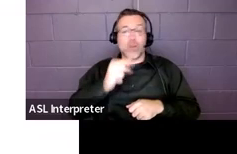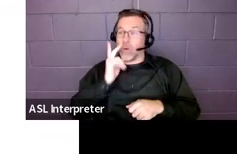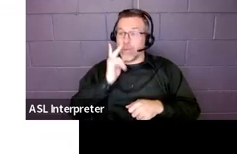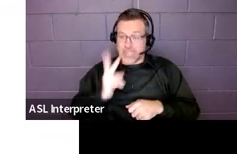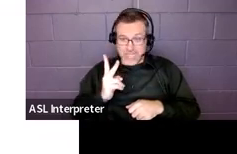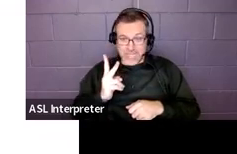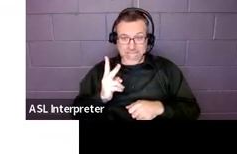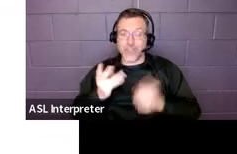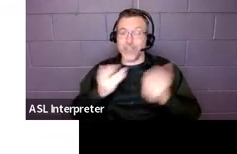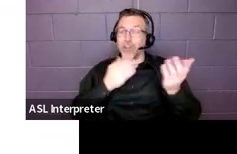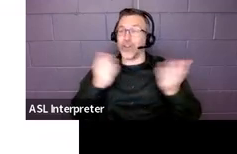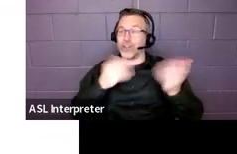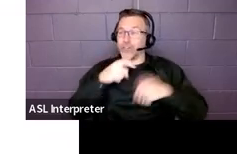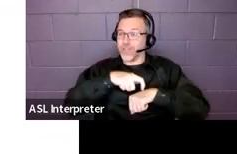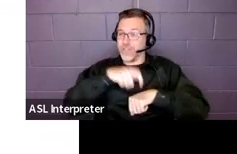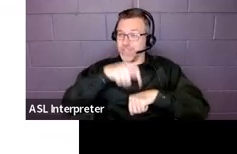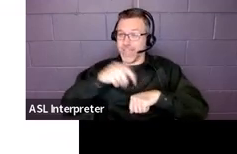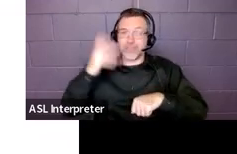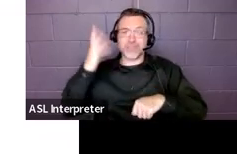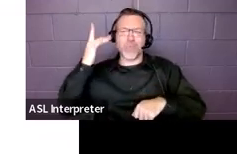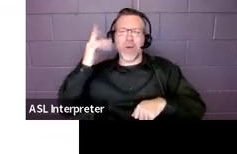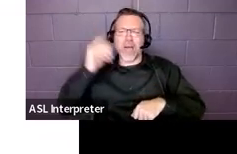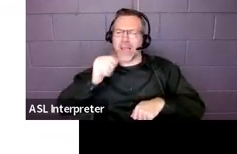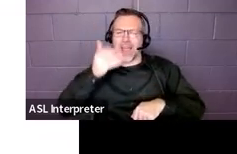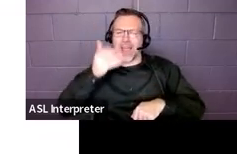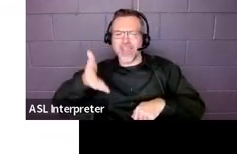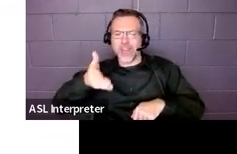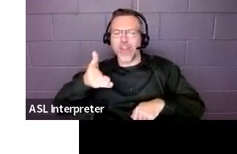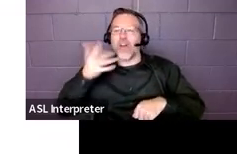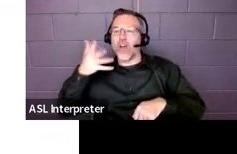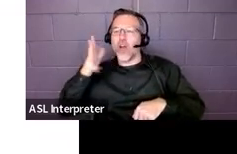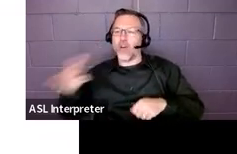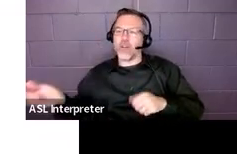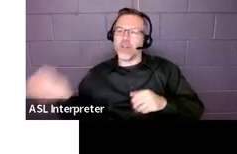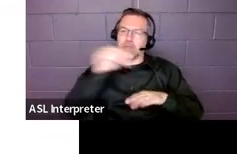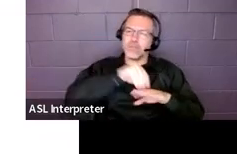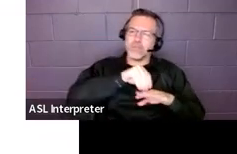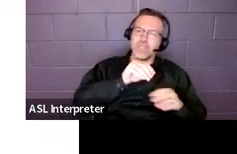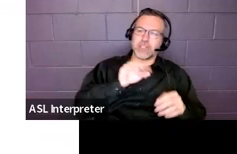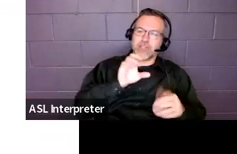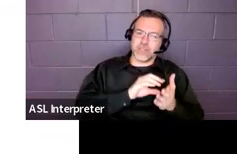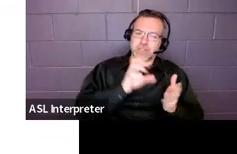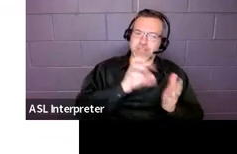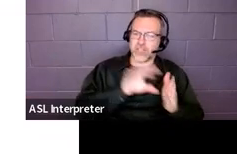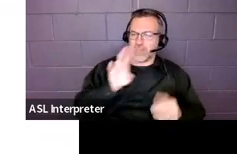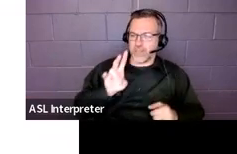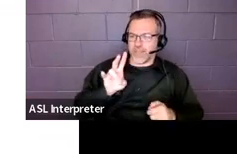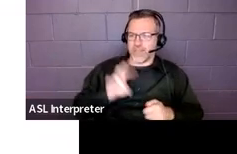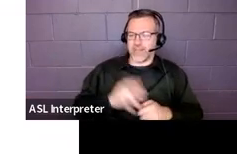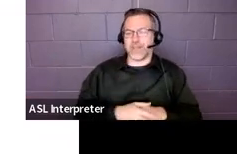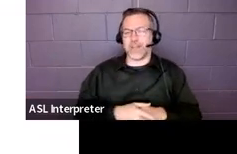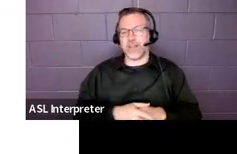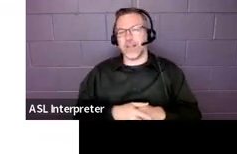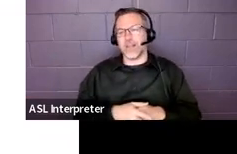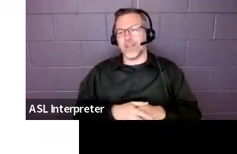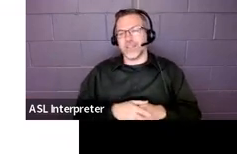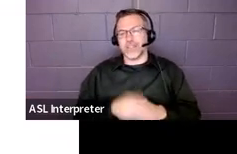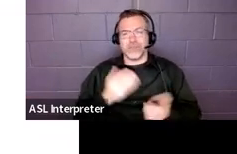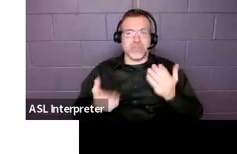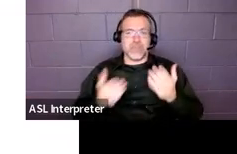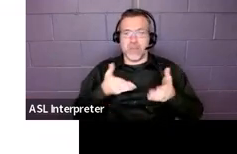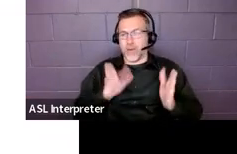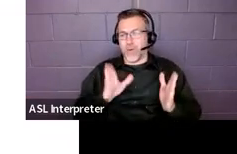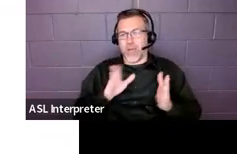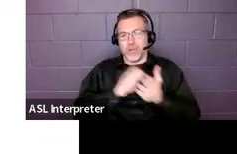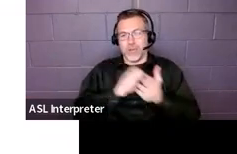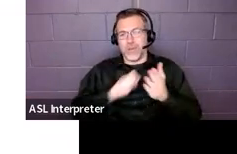because we already have those in section seven. And this is literally one sentence, and there's probably a way to like take out, I don't even